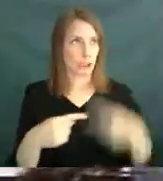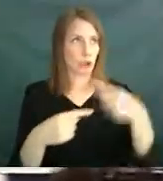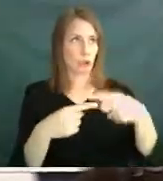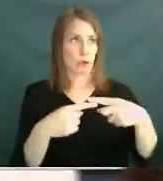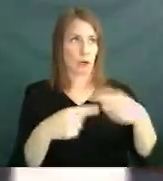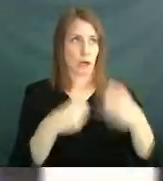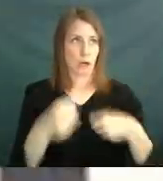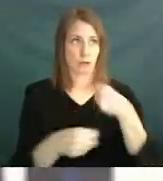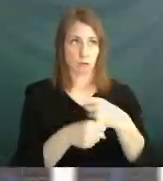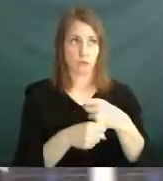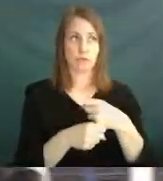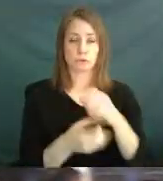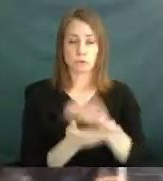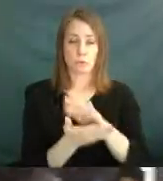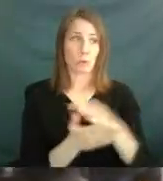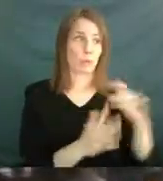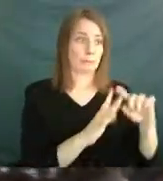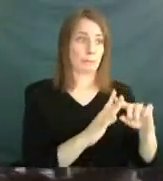end in April.